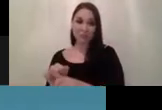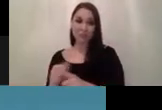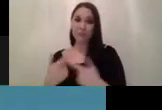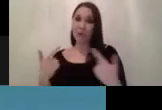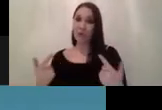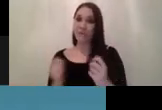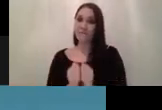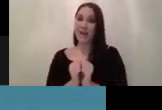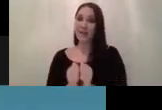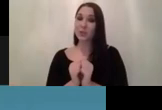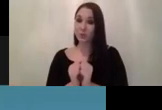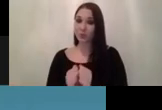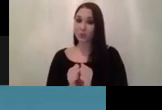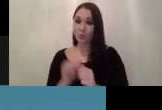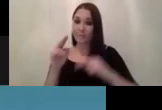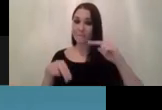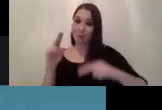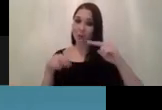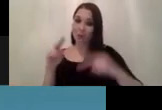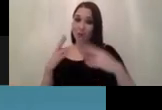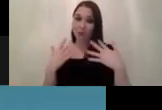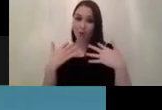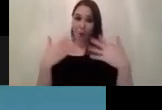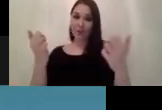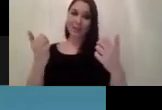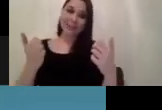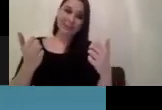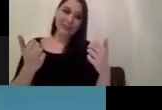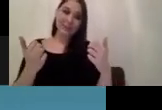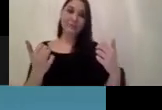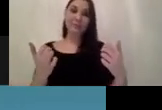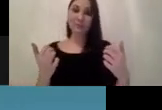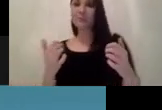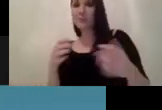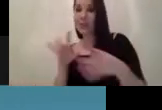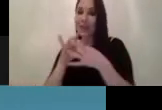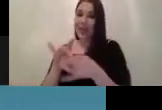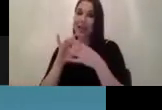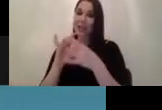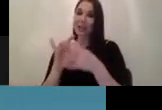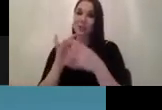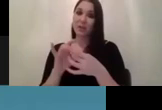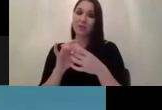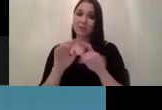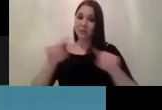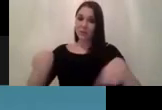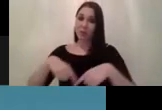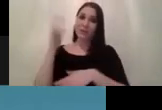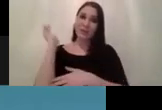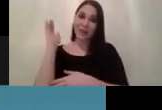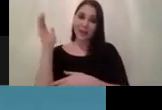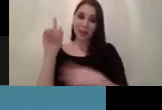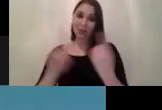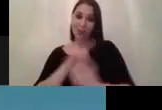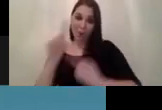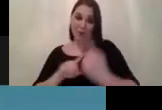of value if you could monitor the audience and then provide audience engagement insights for the speakers and for the conference organizers